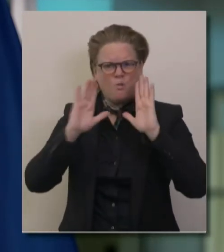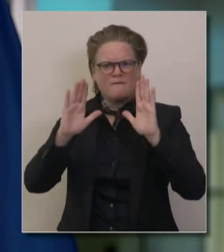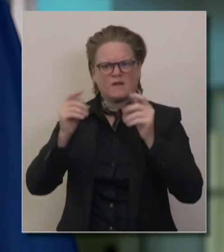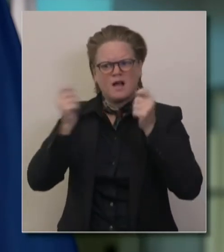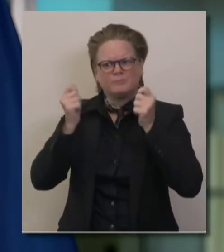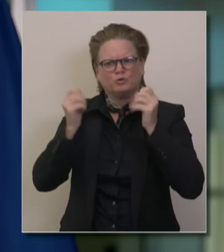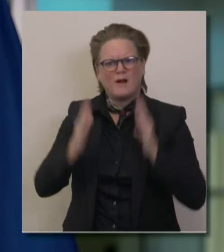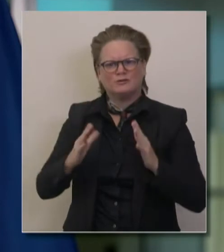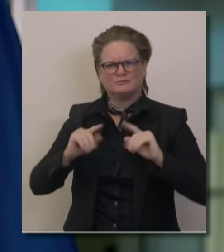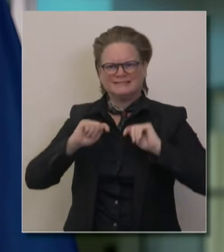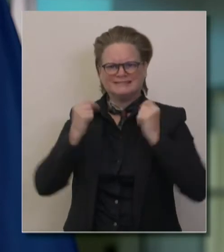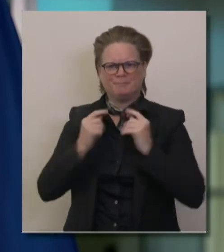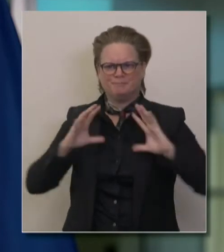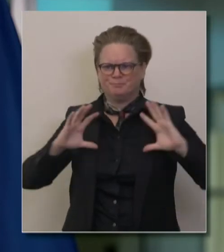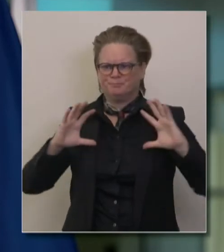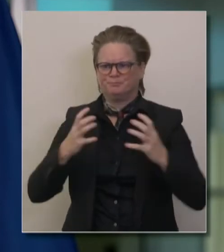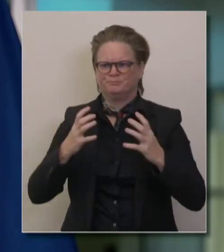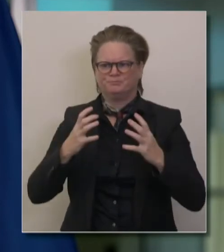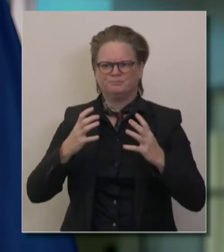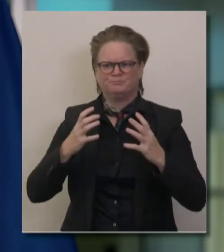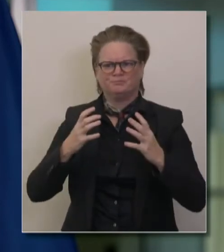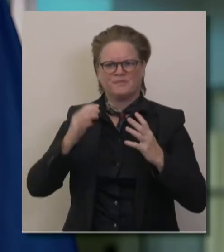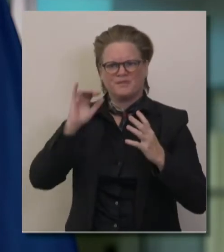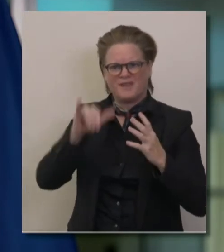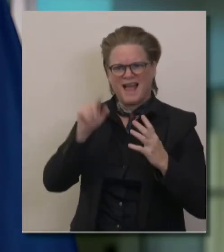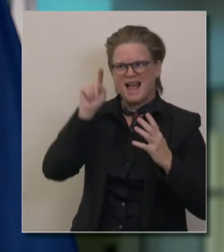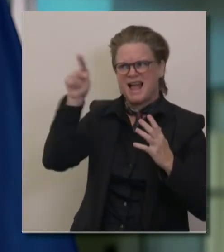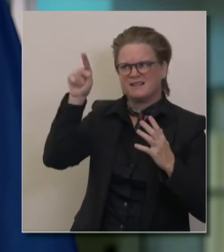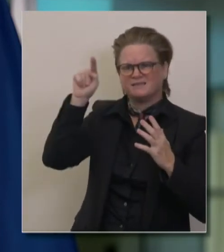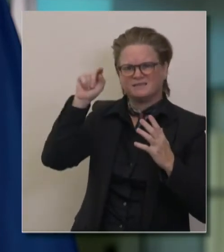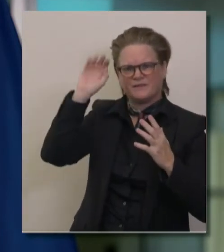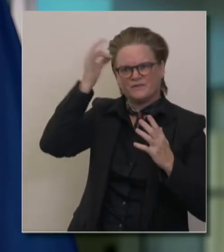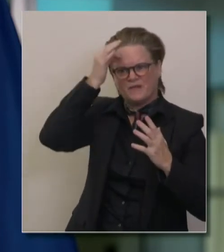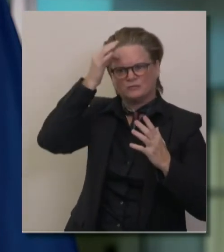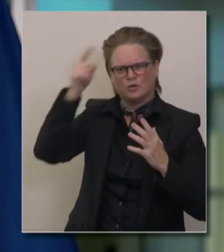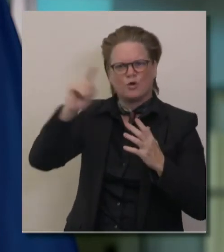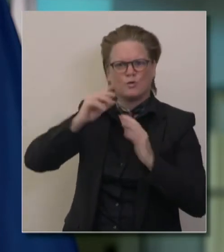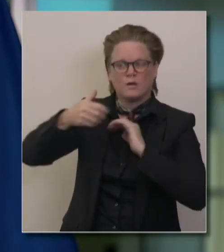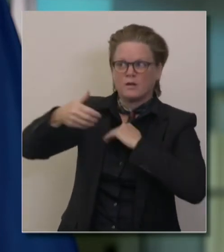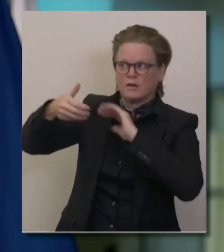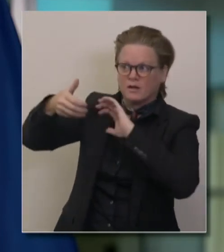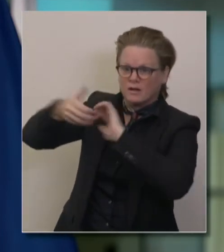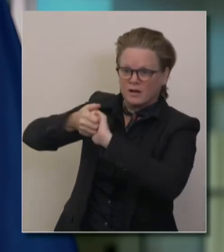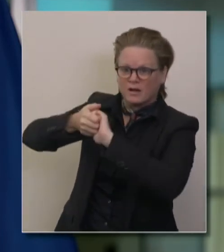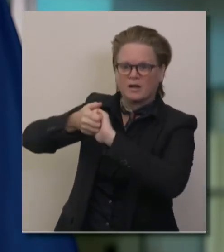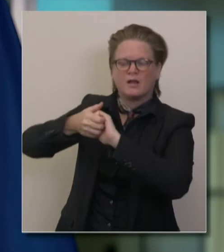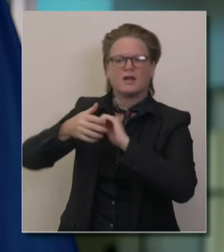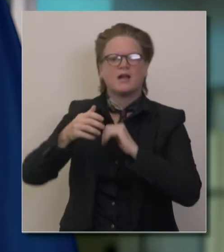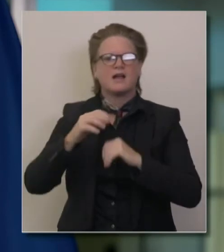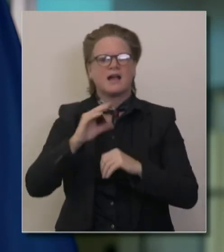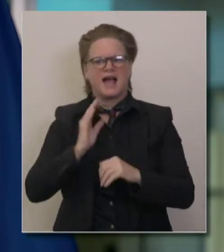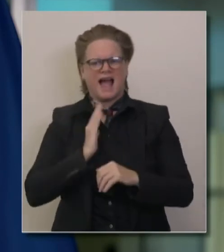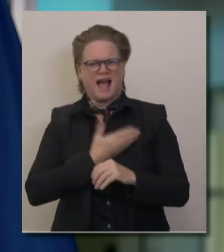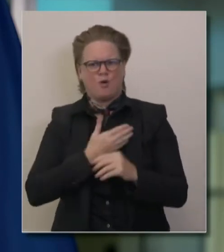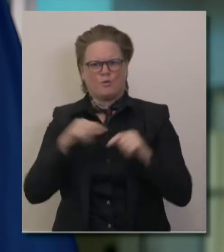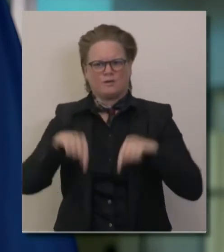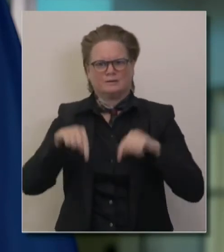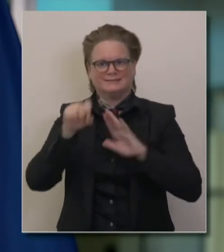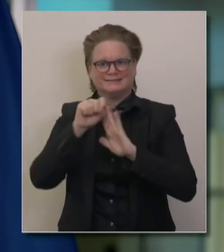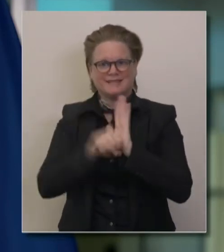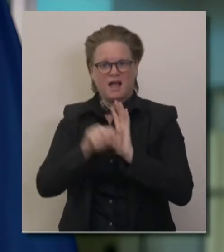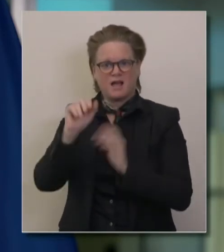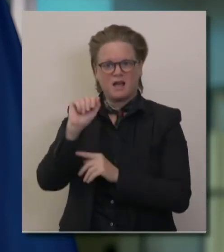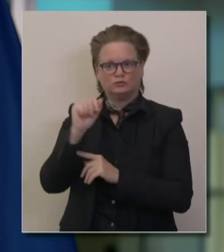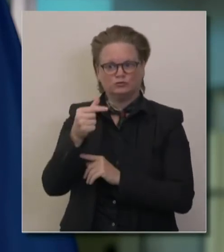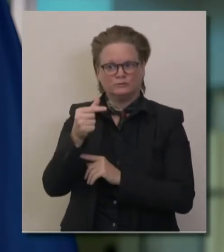better, uh, than hope for partner, uh, in our attorney general. And so I am very enthusiastic about the pick. Uh, couldn't be